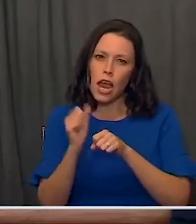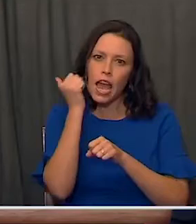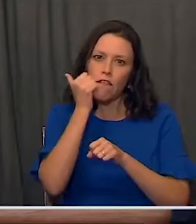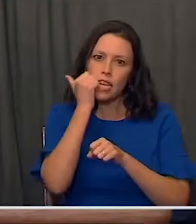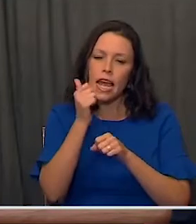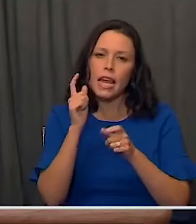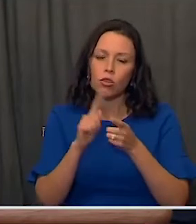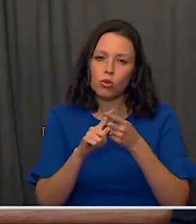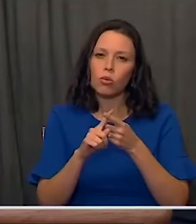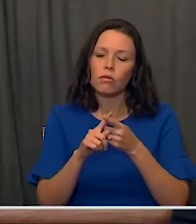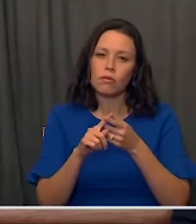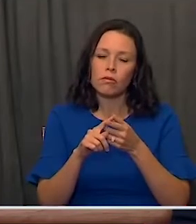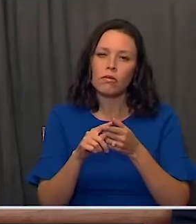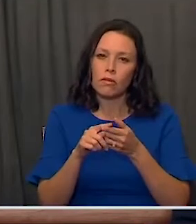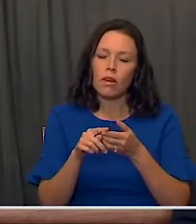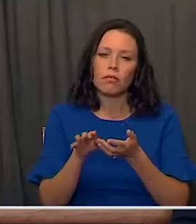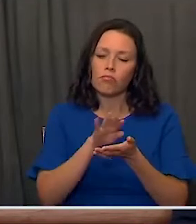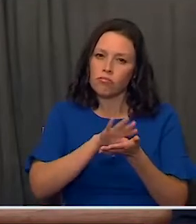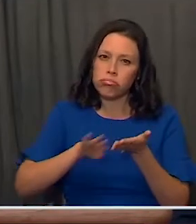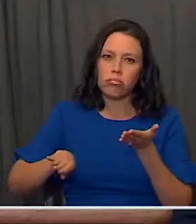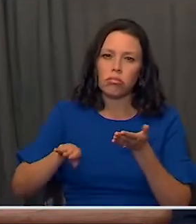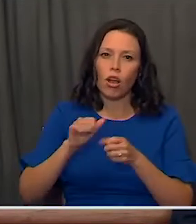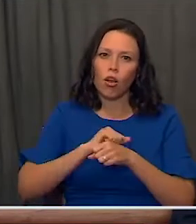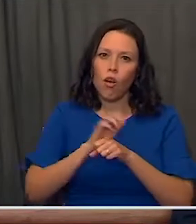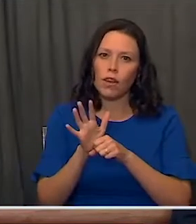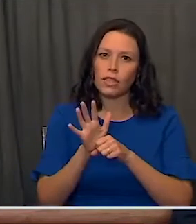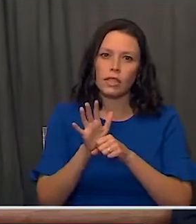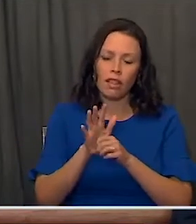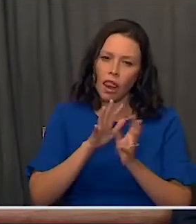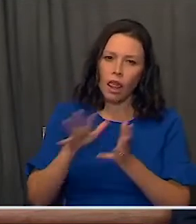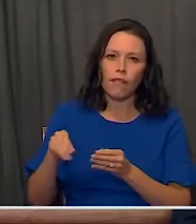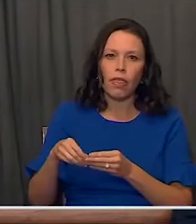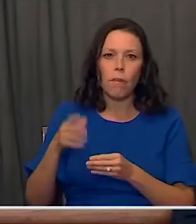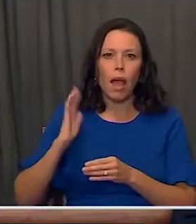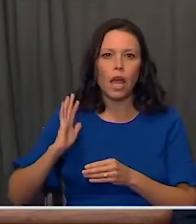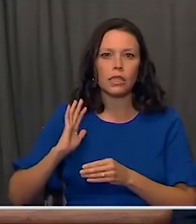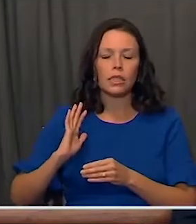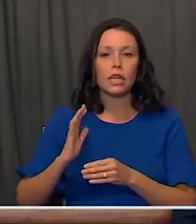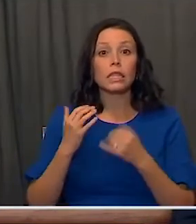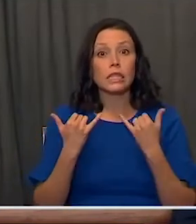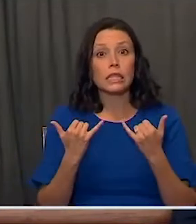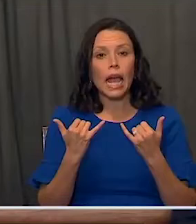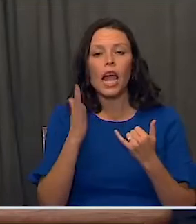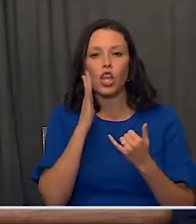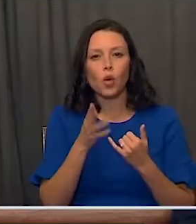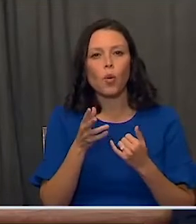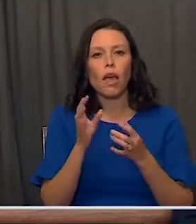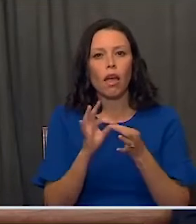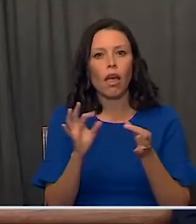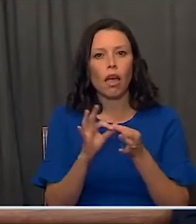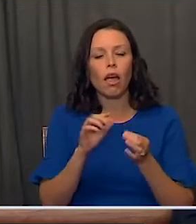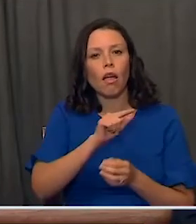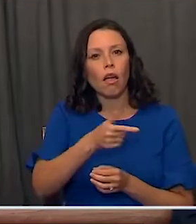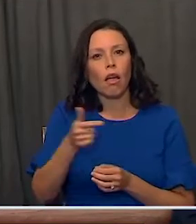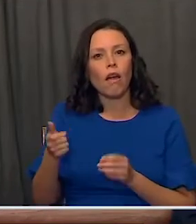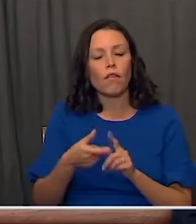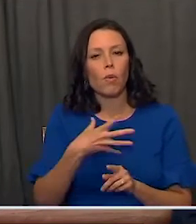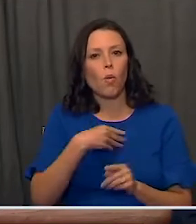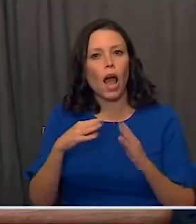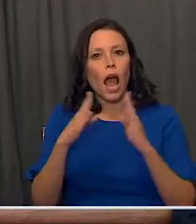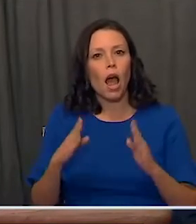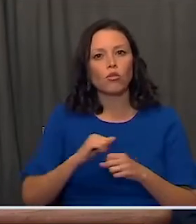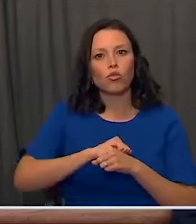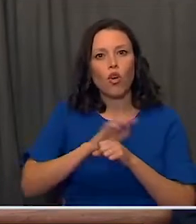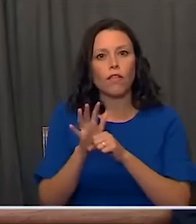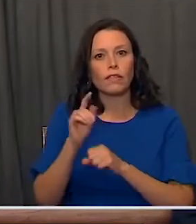the coronavirus in the past. I'm joined today and you'll hear in a few moments from members of the White House Coronavirus